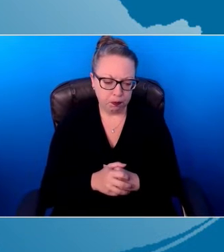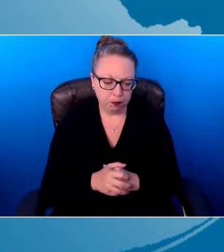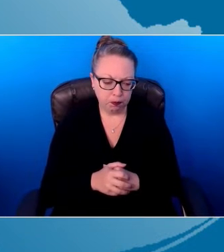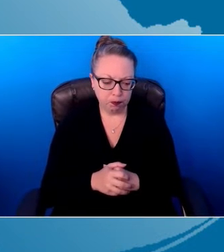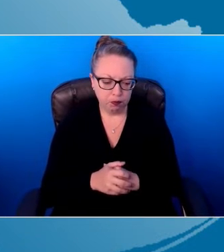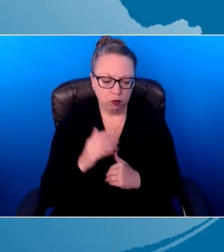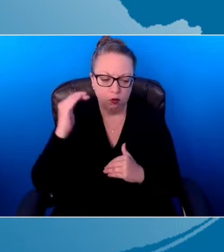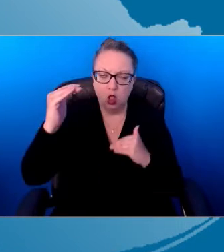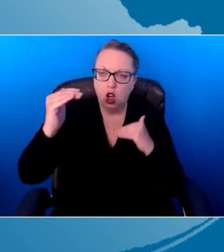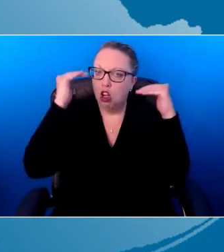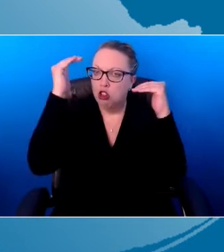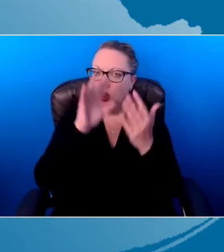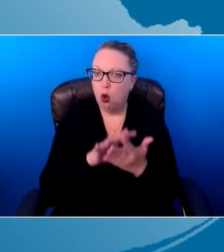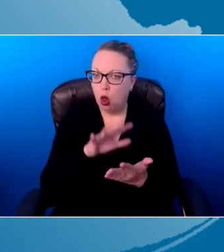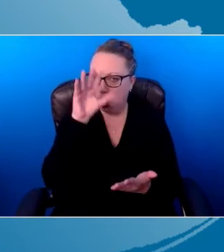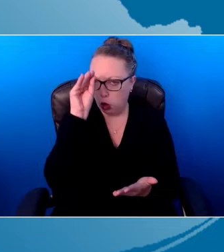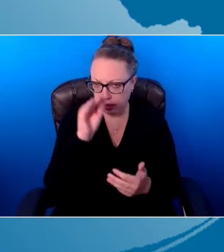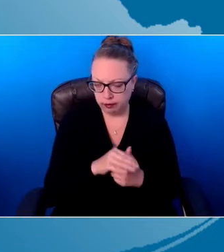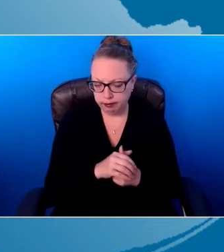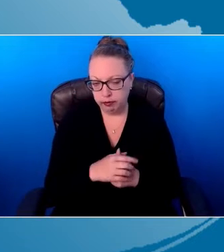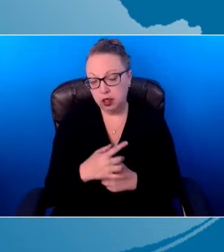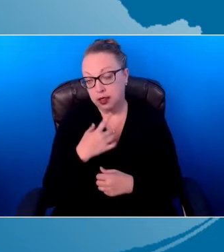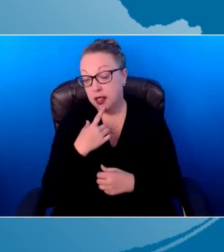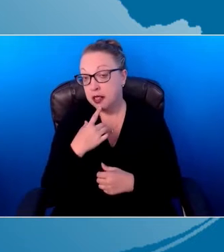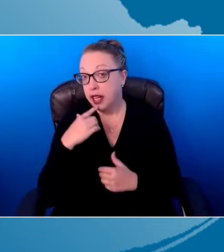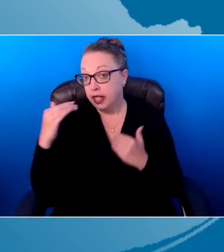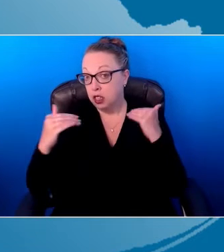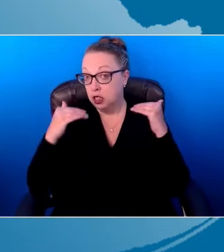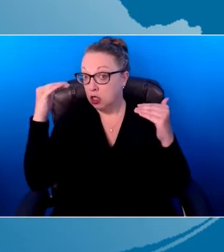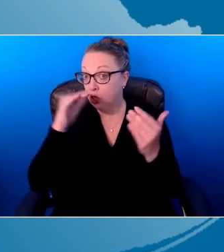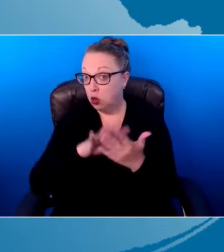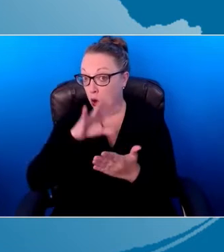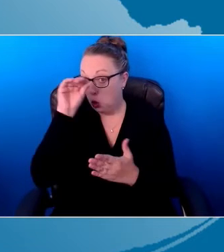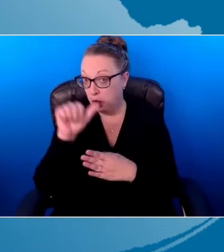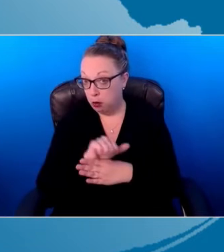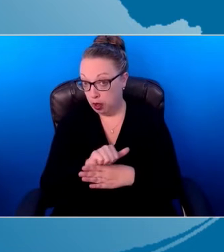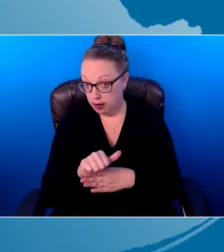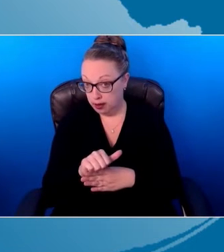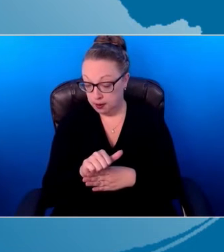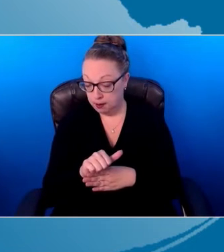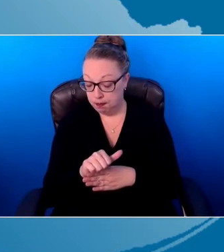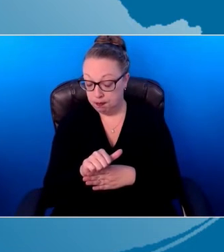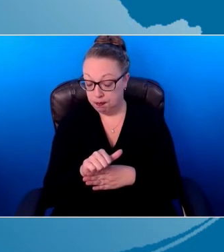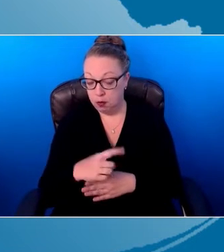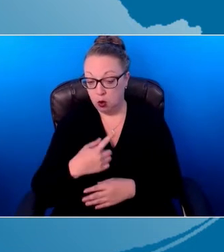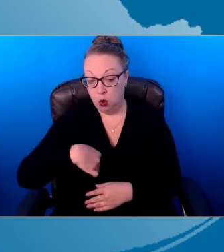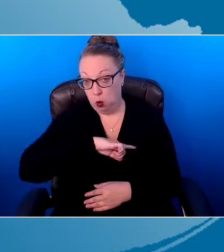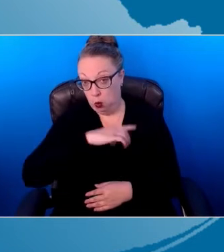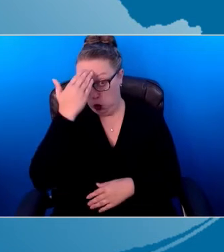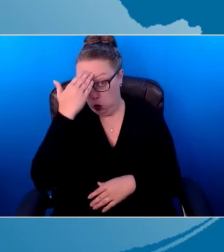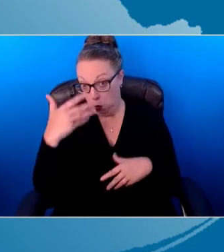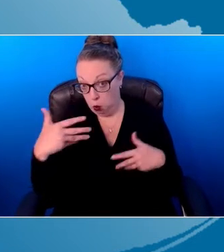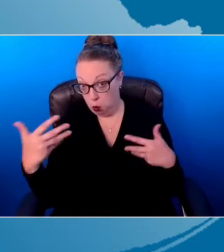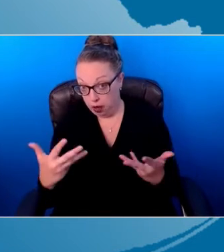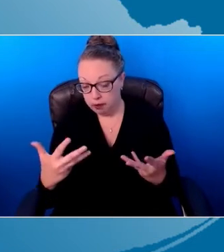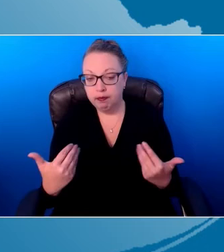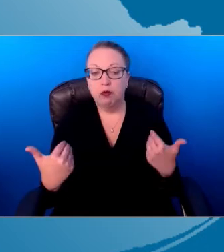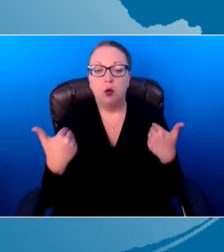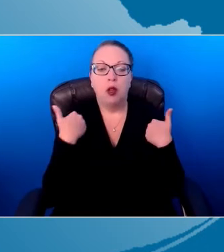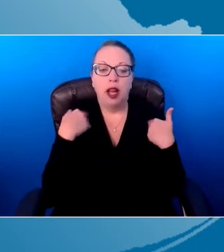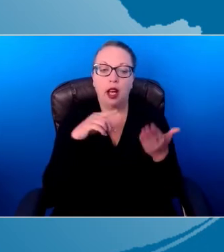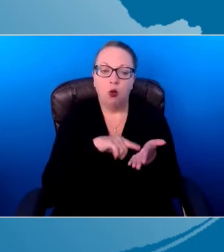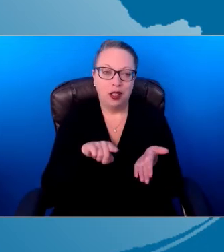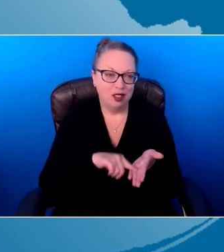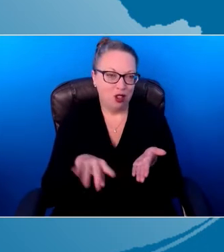learning practice. So what we know, and there was a research synthesis that was done in the US by the National Science Foundation over